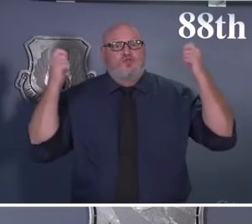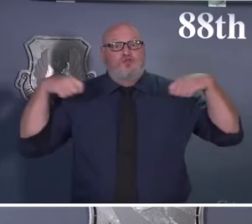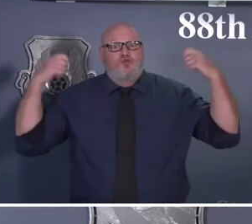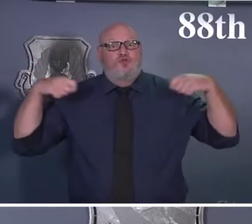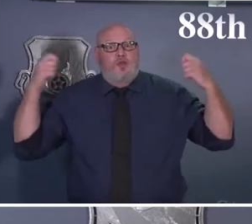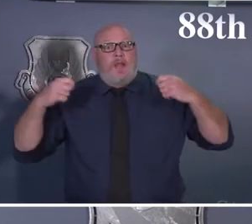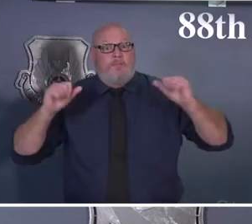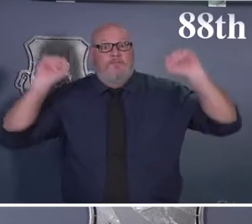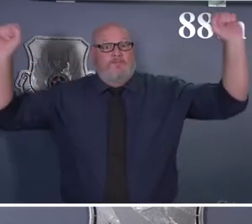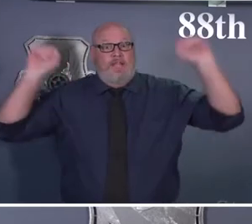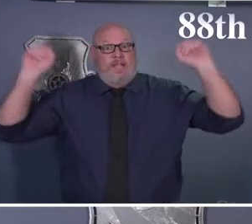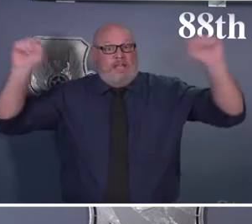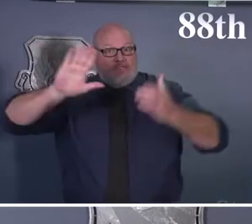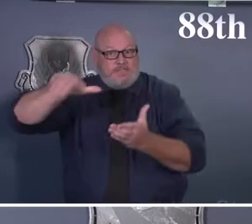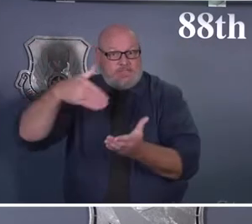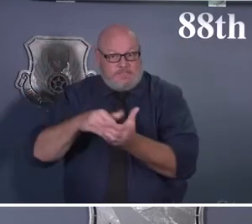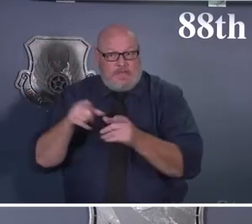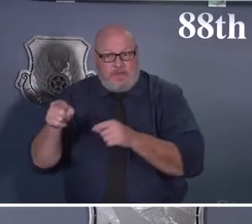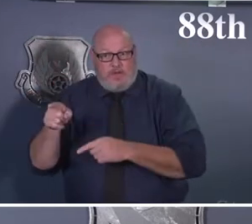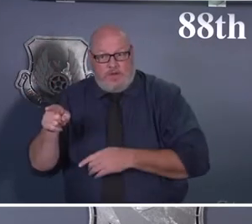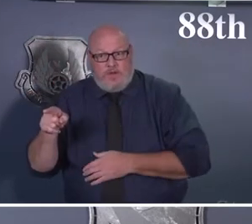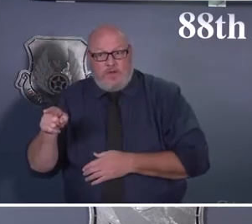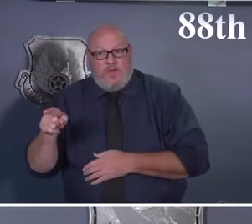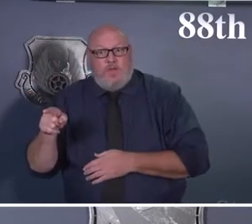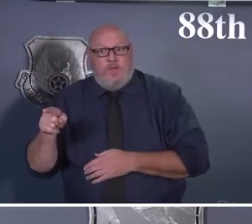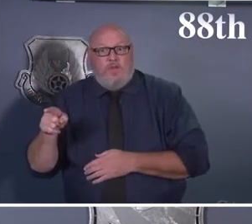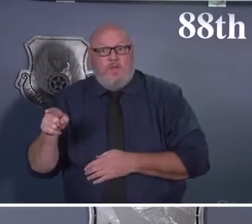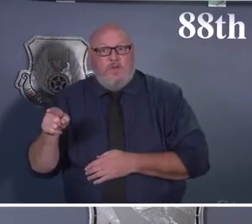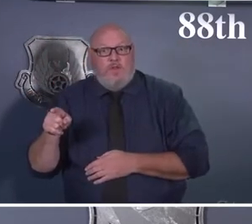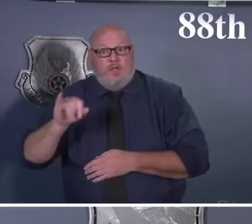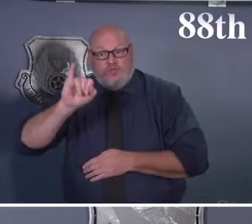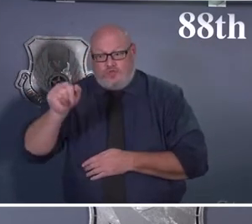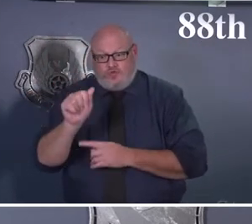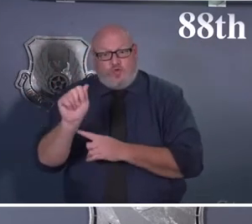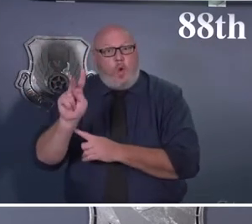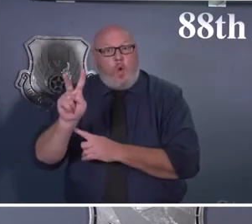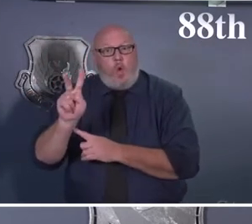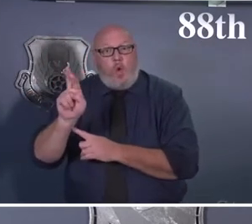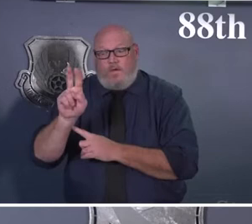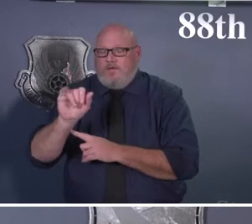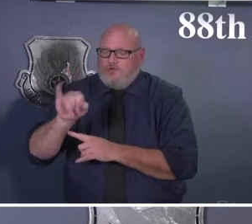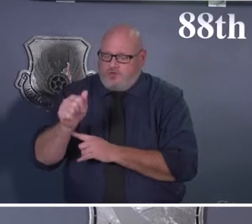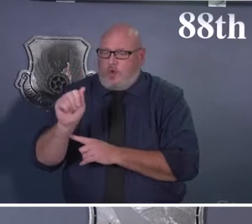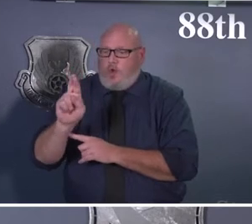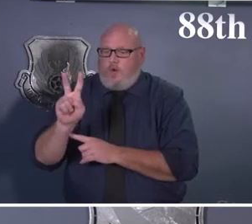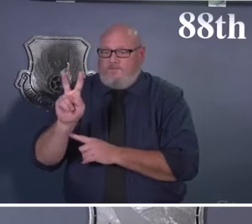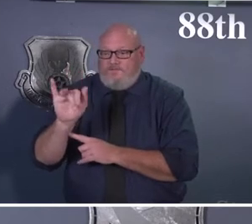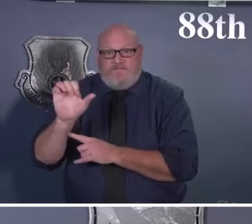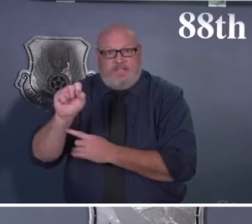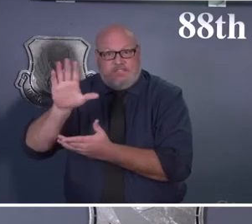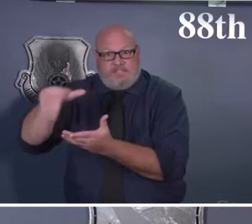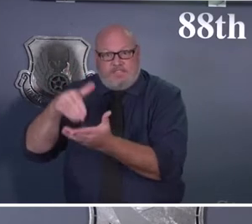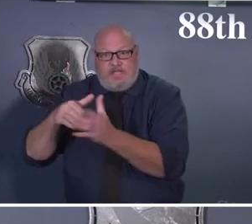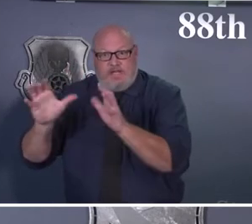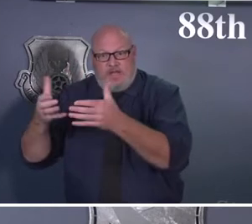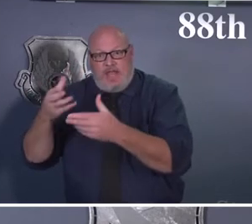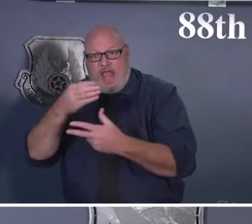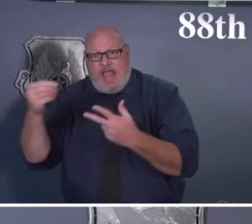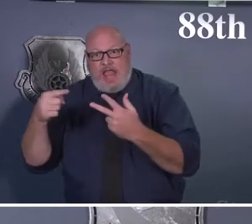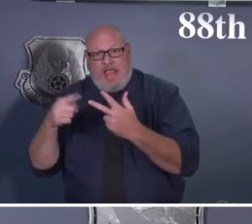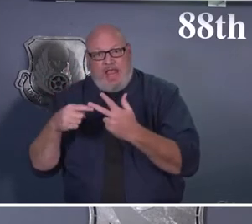the Jarvis and Dodge gyms, that's going to be 100 max capacity and 200 max for the right field fitness center.